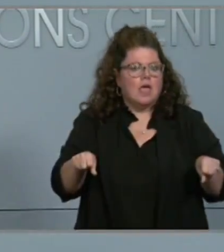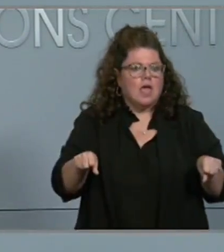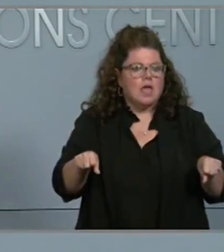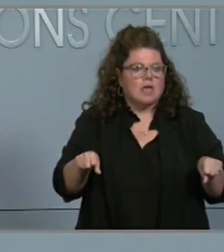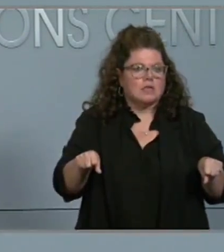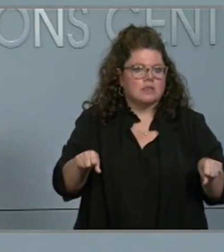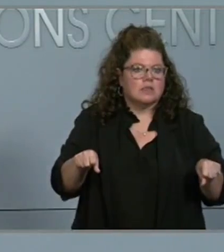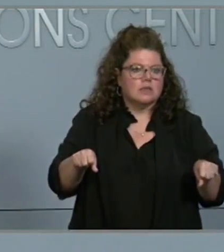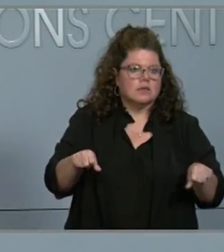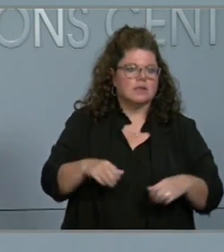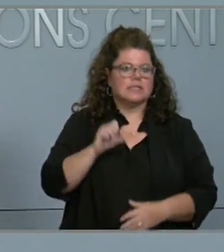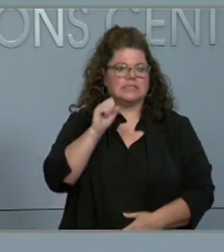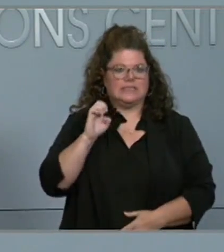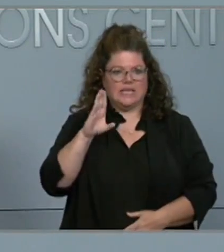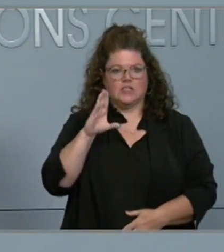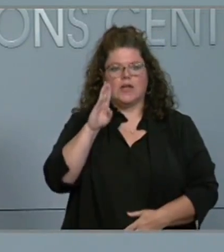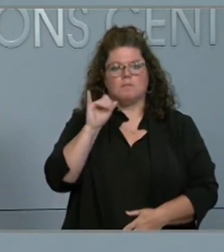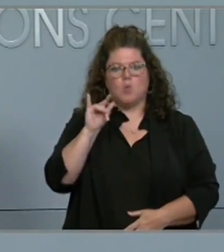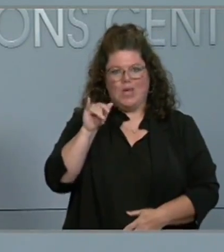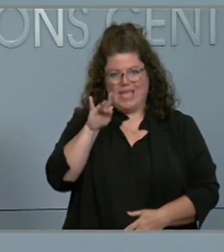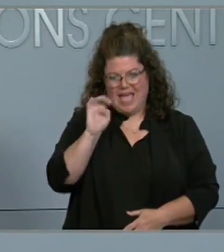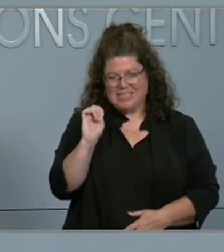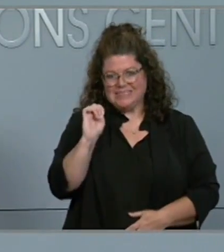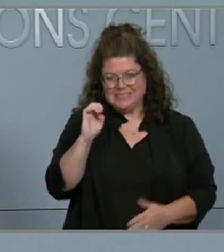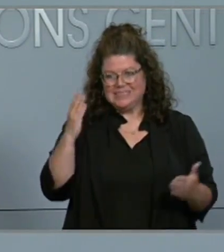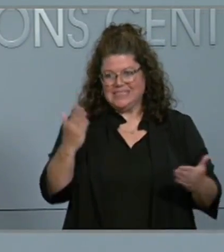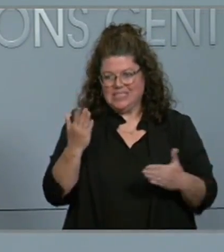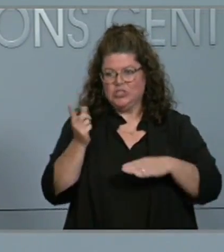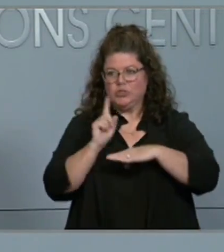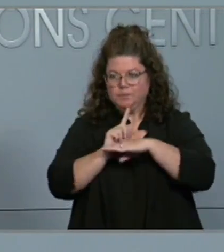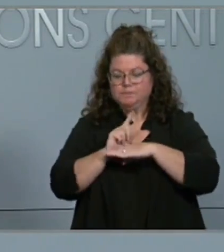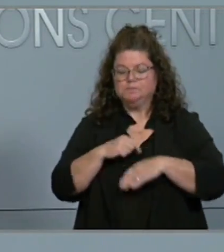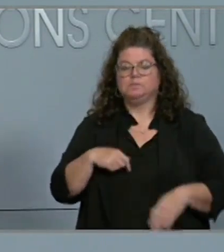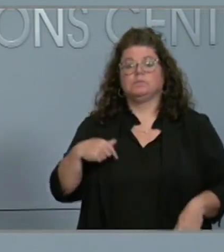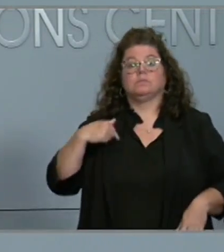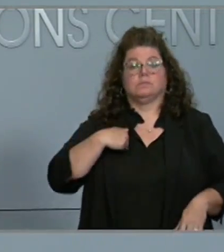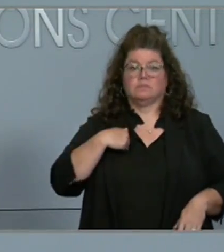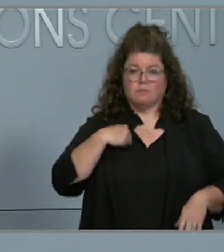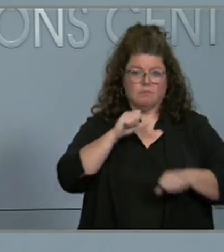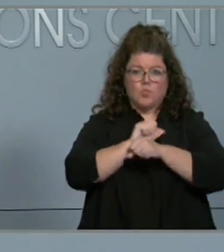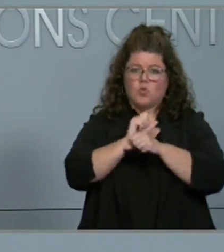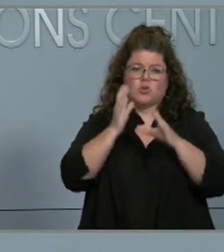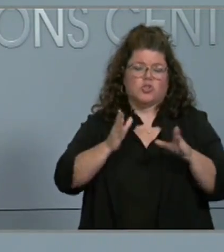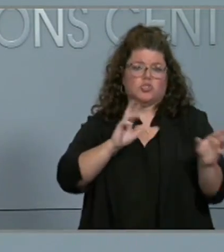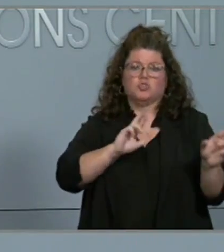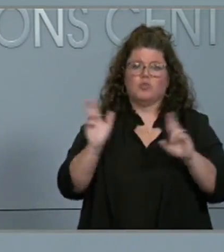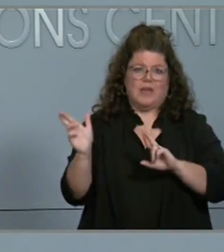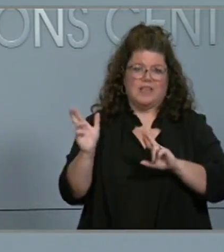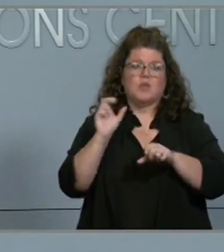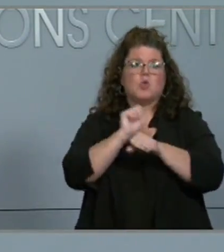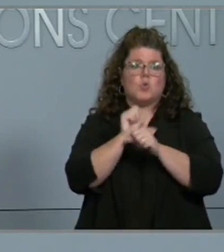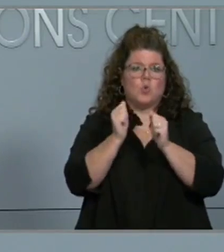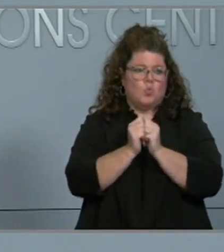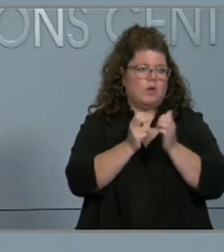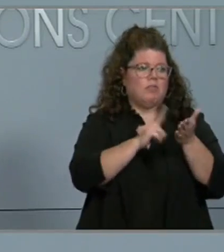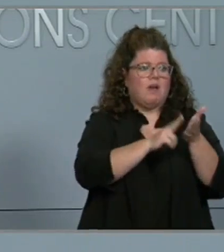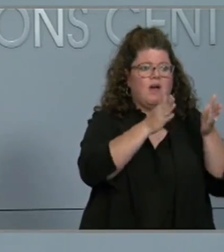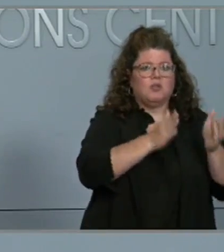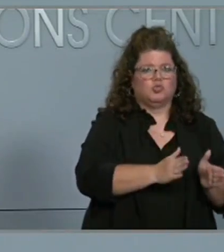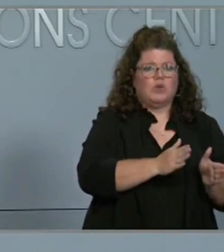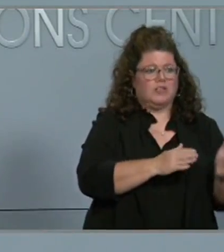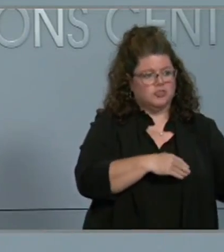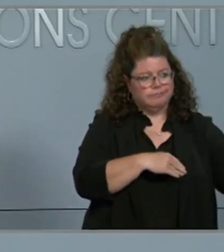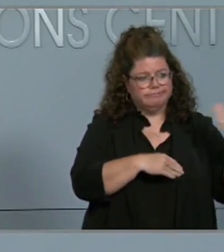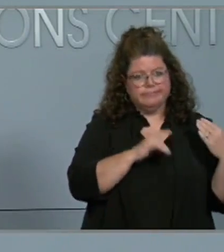Yeah, Michael, that's a great question. Our crews are ready, and we are prepared, and we've also worked with our contracting industry, and